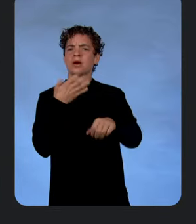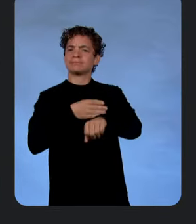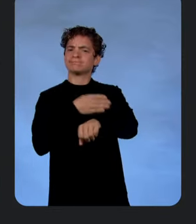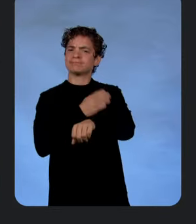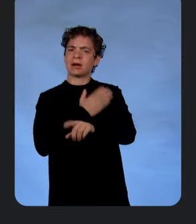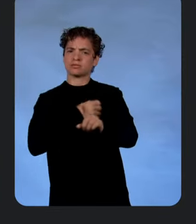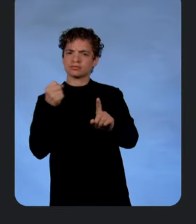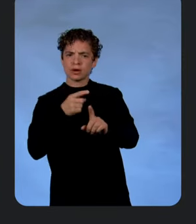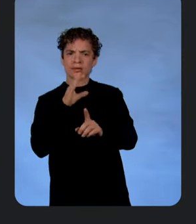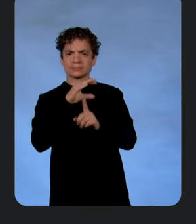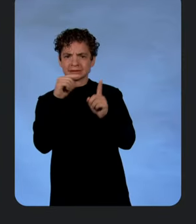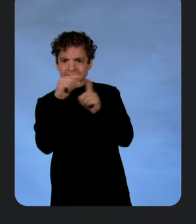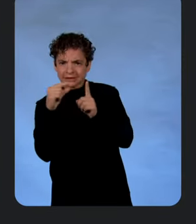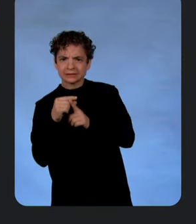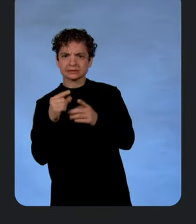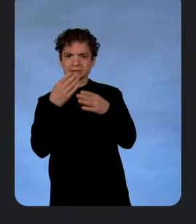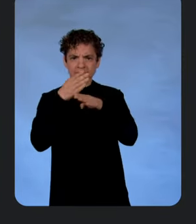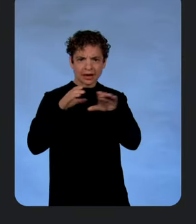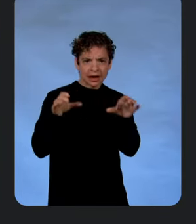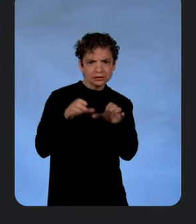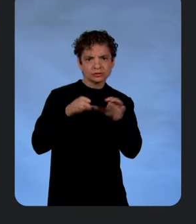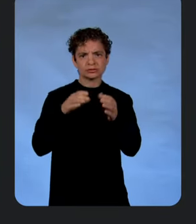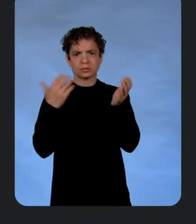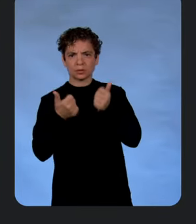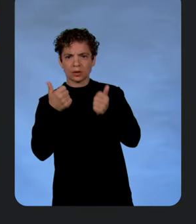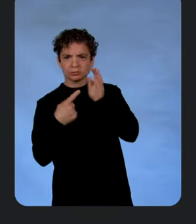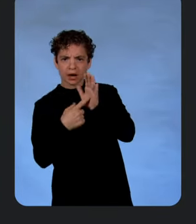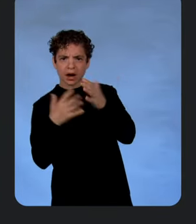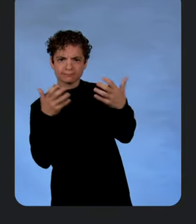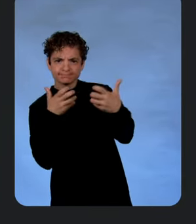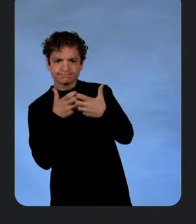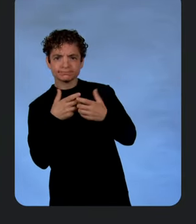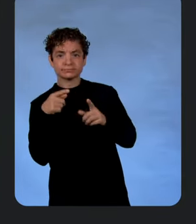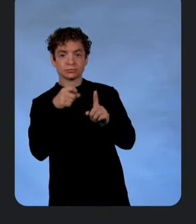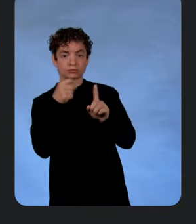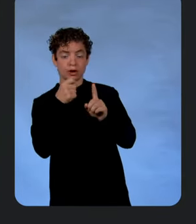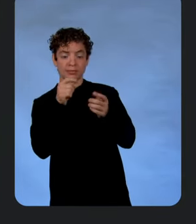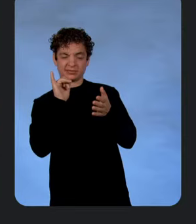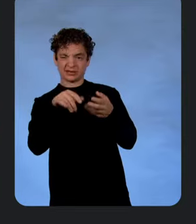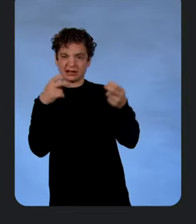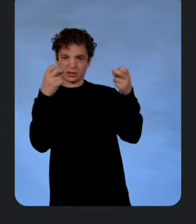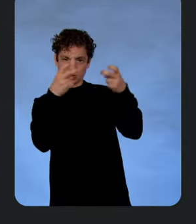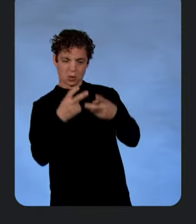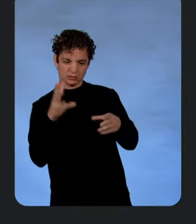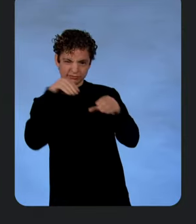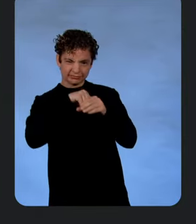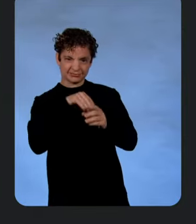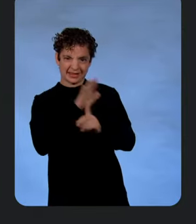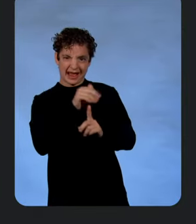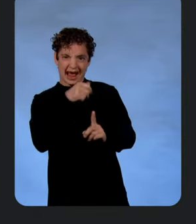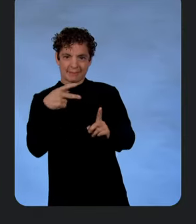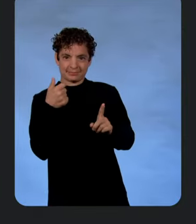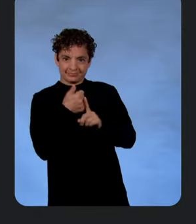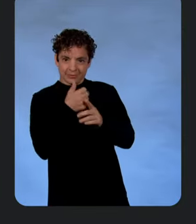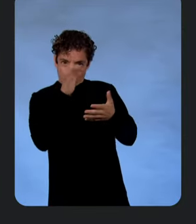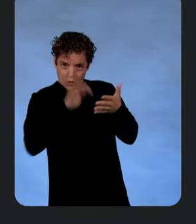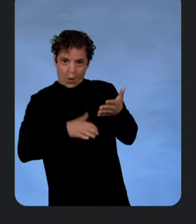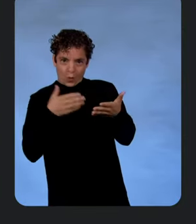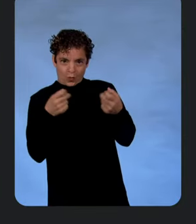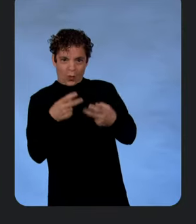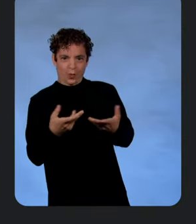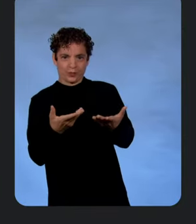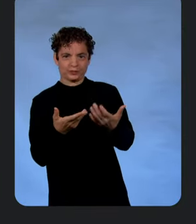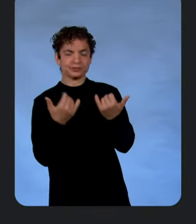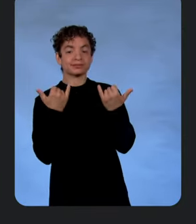text, their parameters, or which model they're built for. These prompts are written right into the code of the app. They are code. So